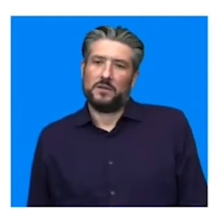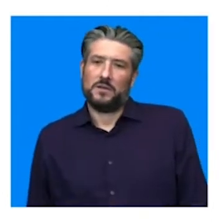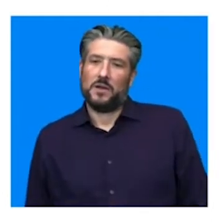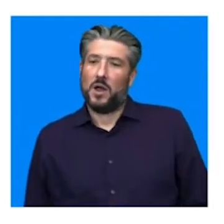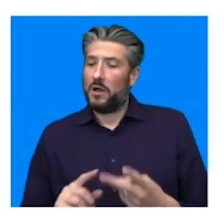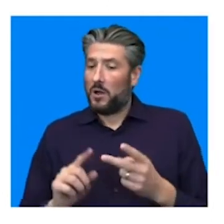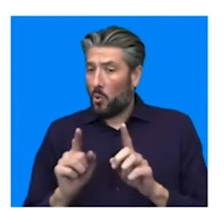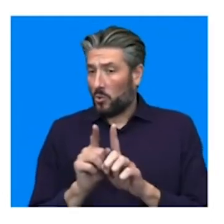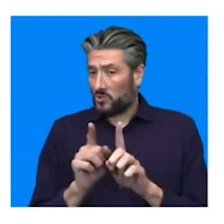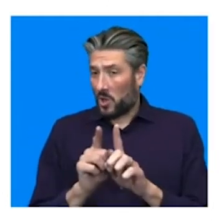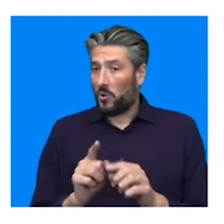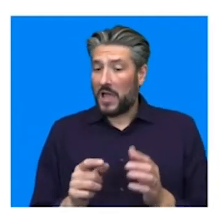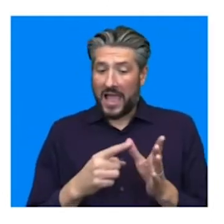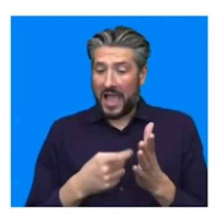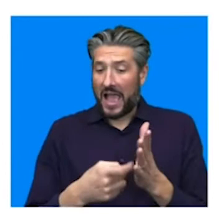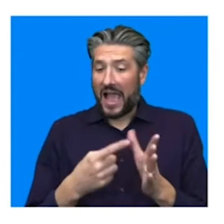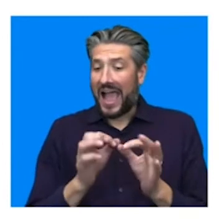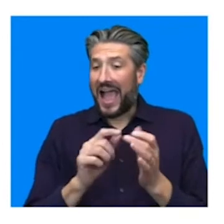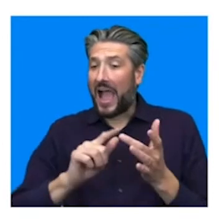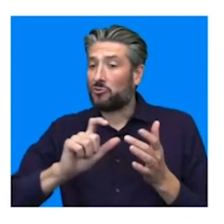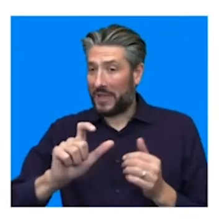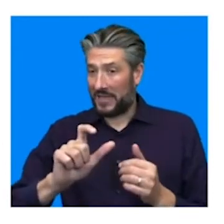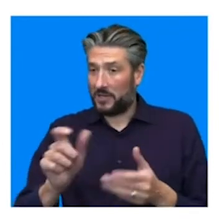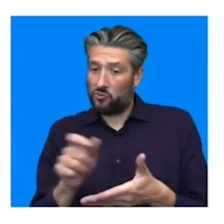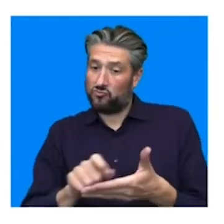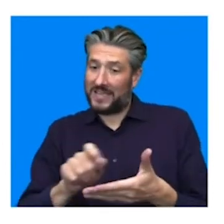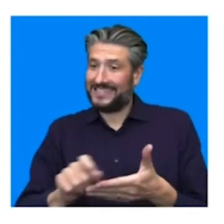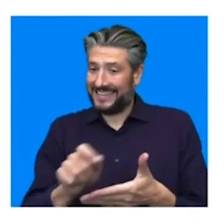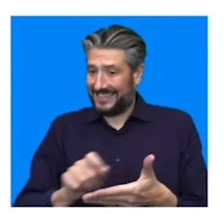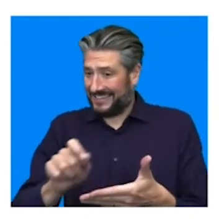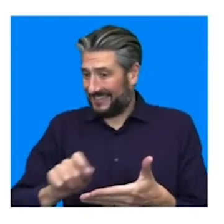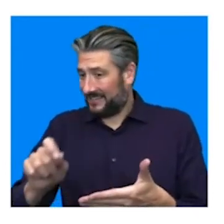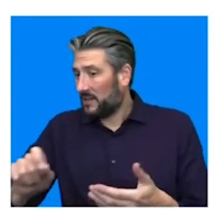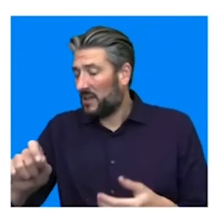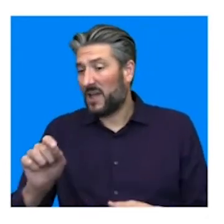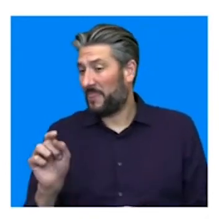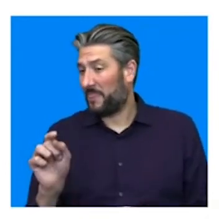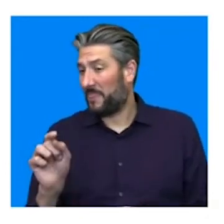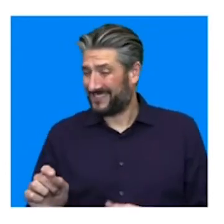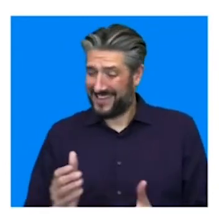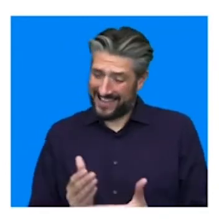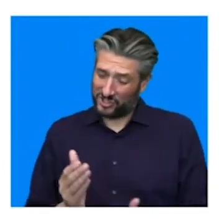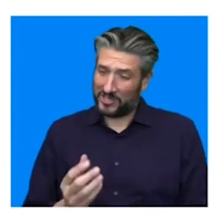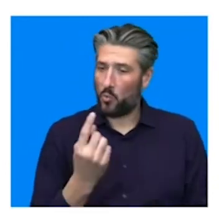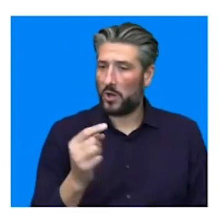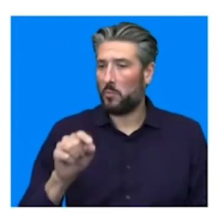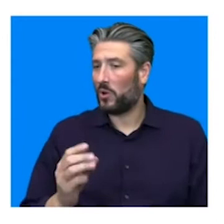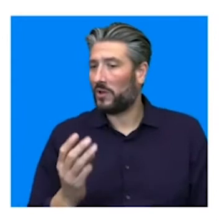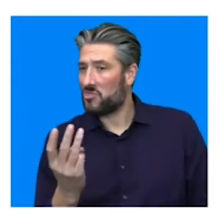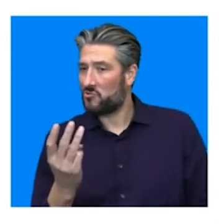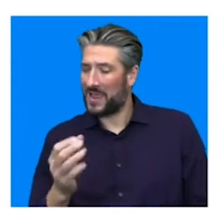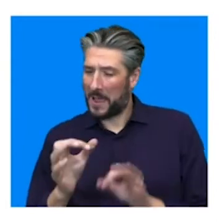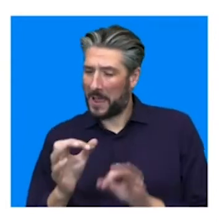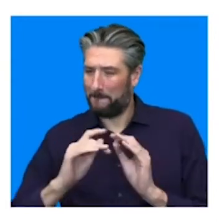that the Arabic writing system is natively used by about 1.3 billion people on this planet. You know,